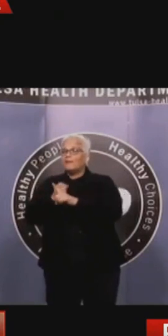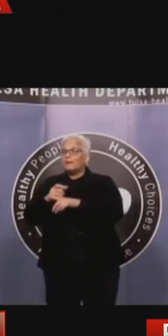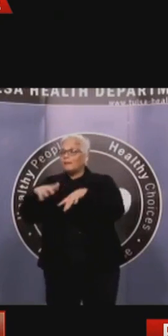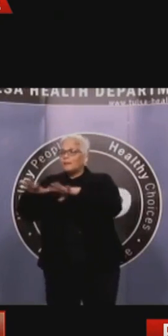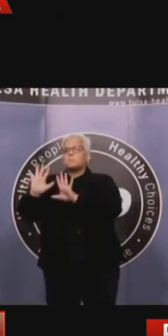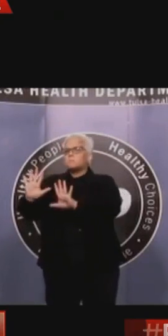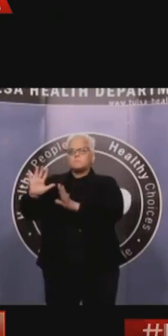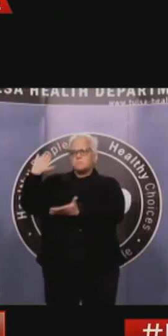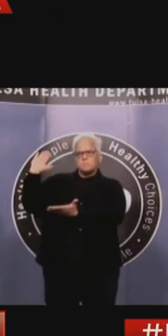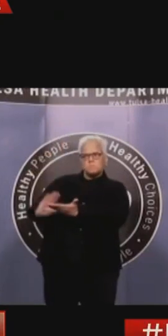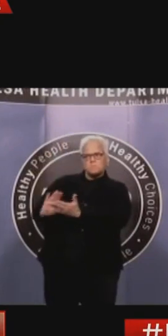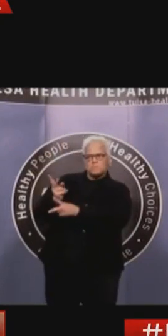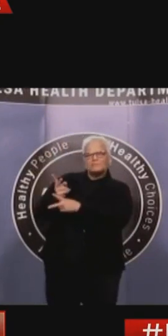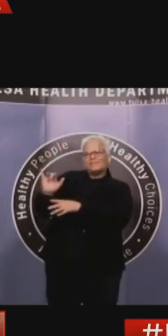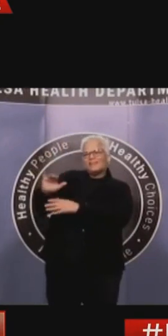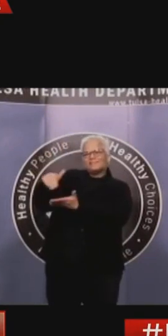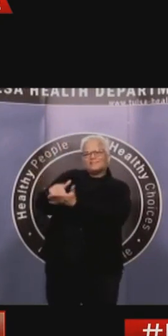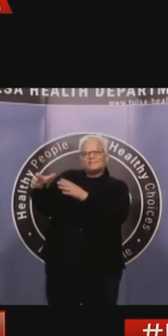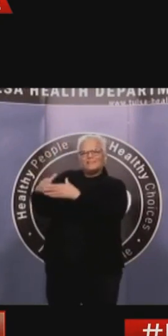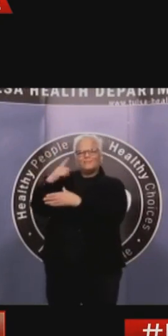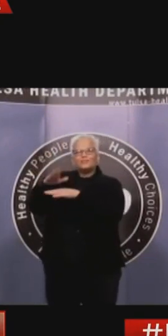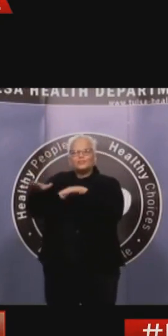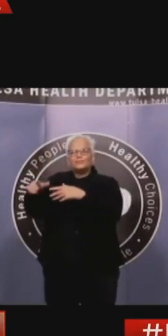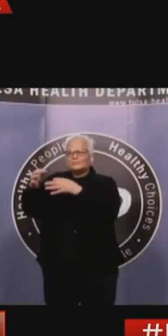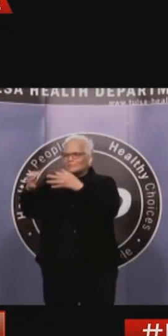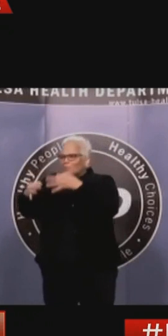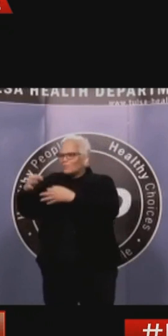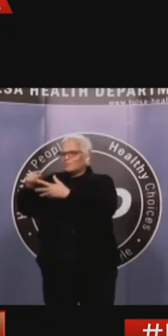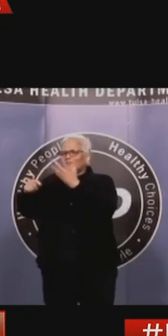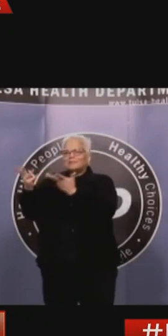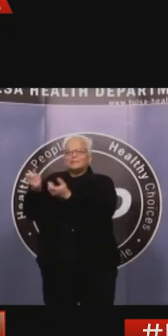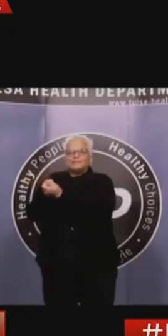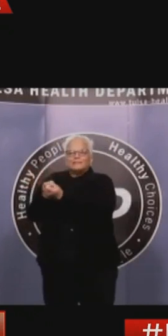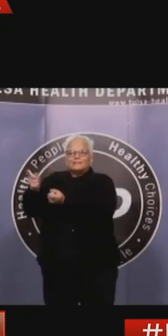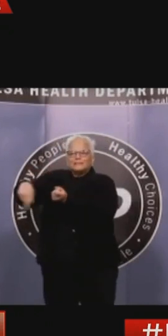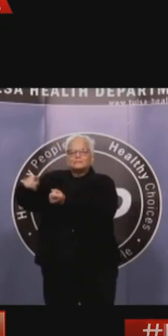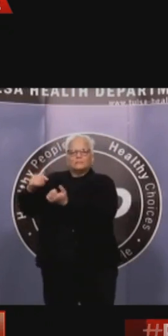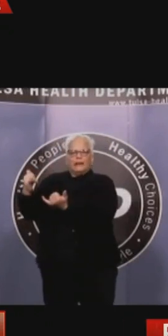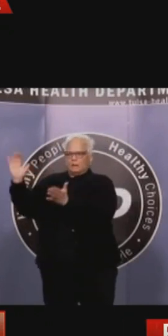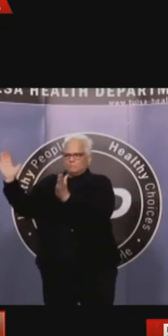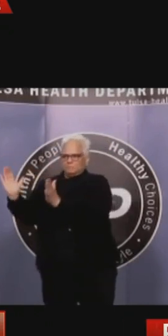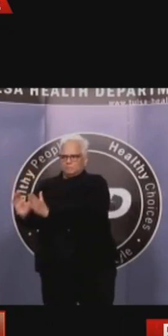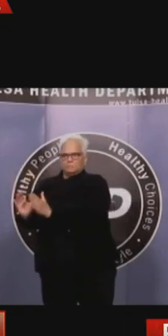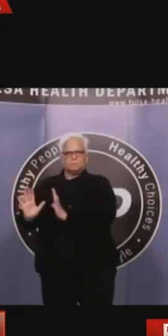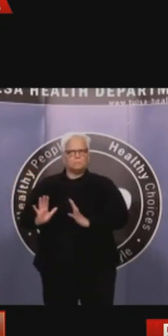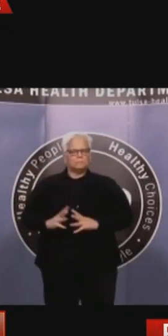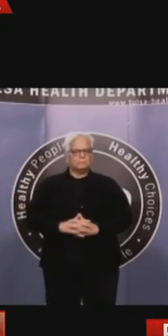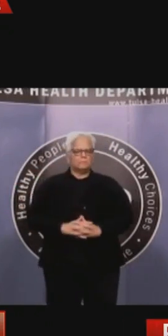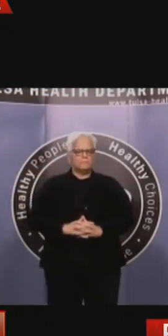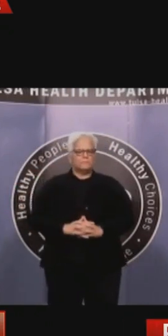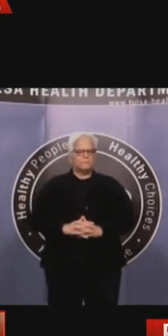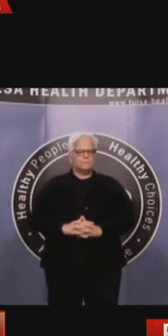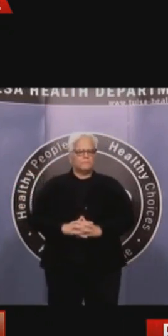story. Presiding Juvenile Judge Martha Rupp Carter has been making masks for essential staff that continue to work every day.